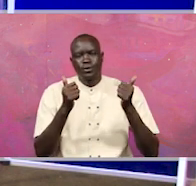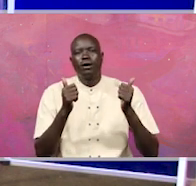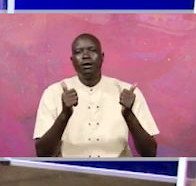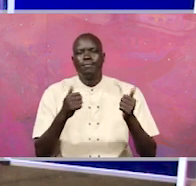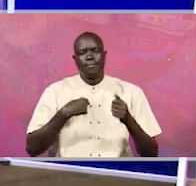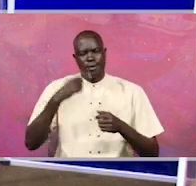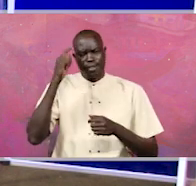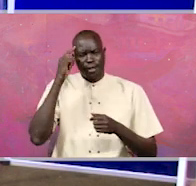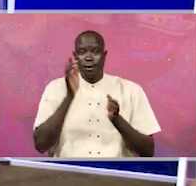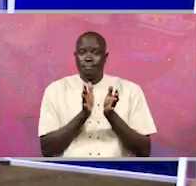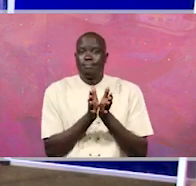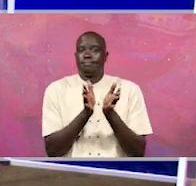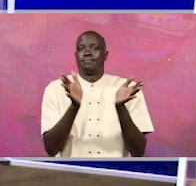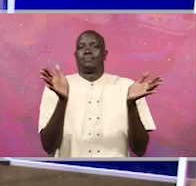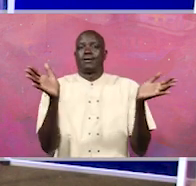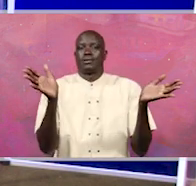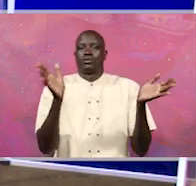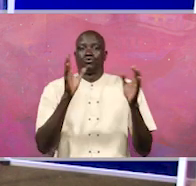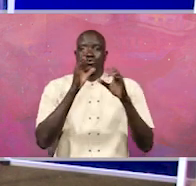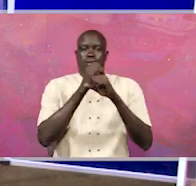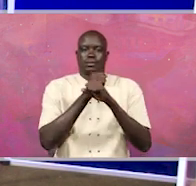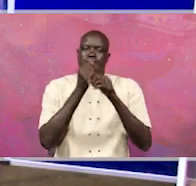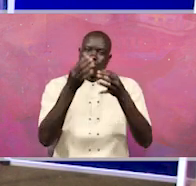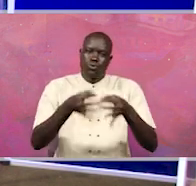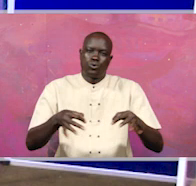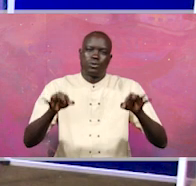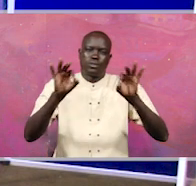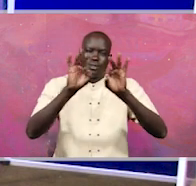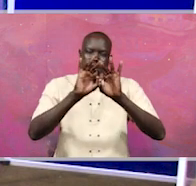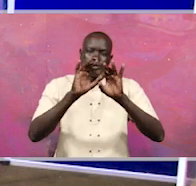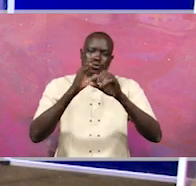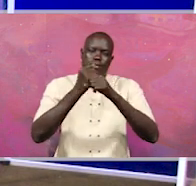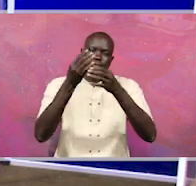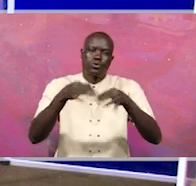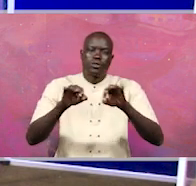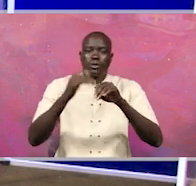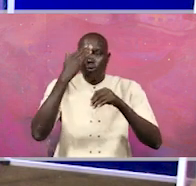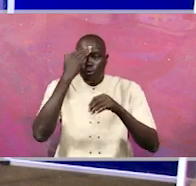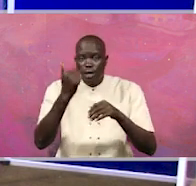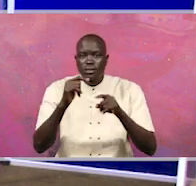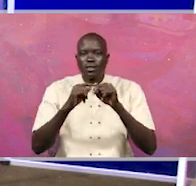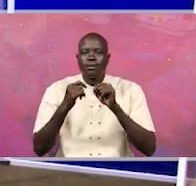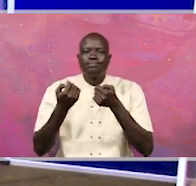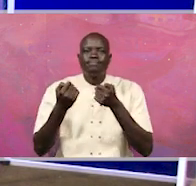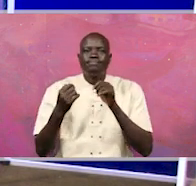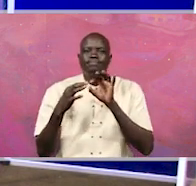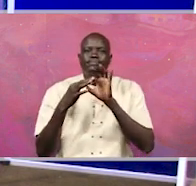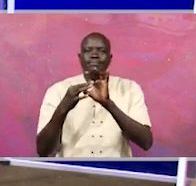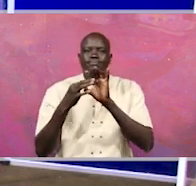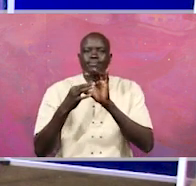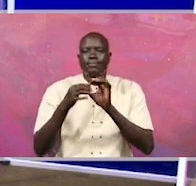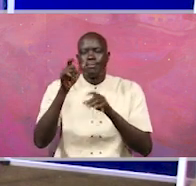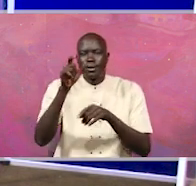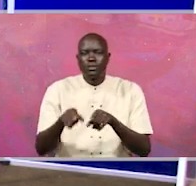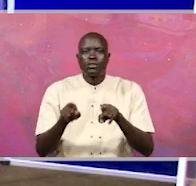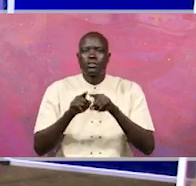I think that public trust is so important, so much so that it draws somebody to take